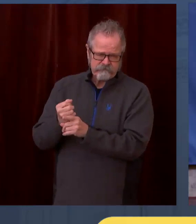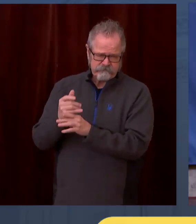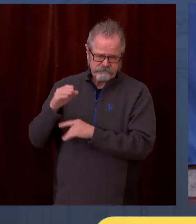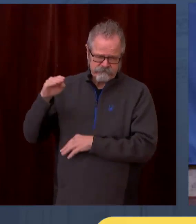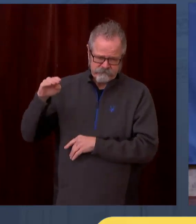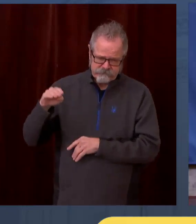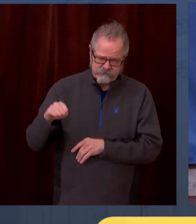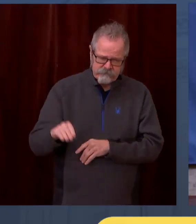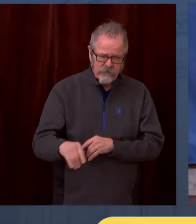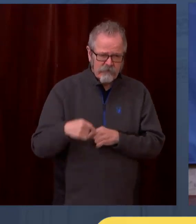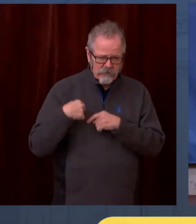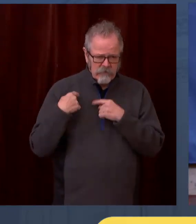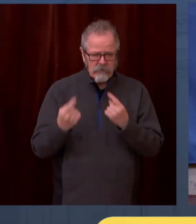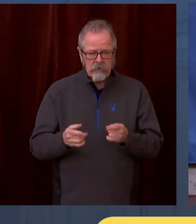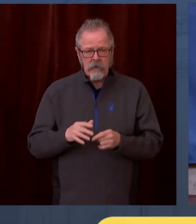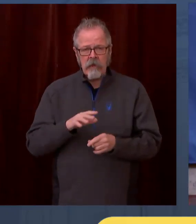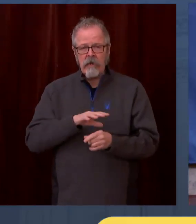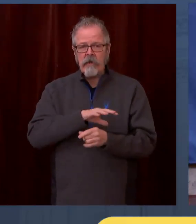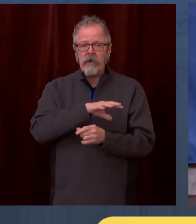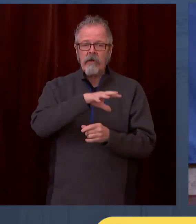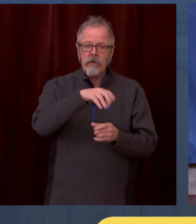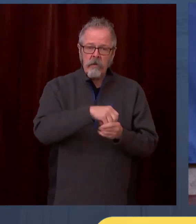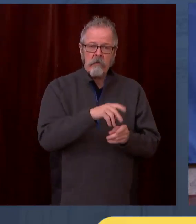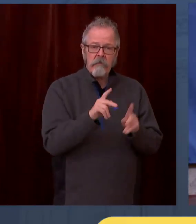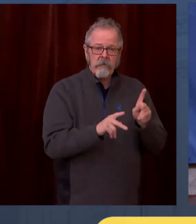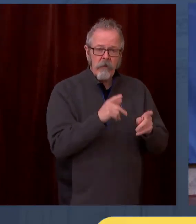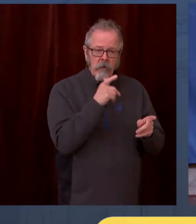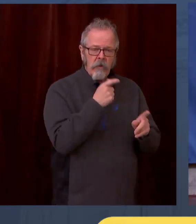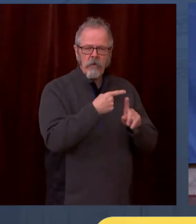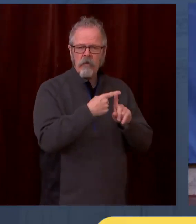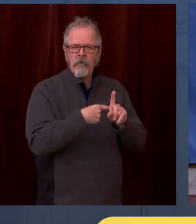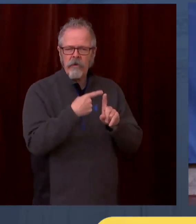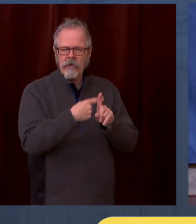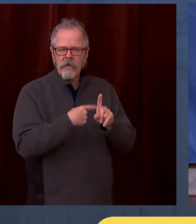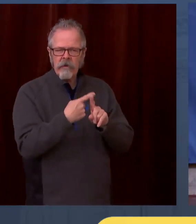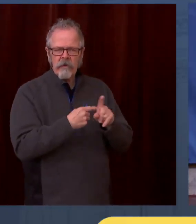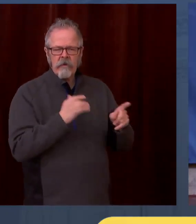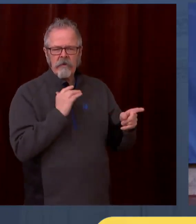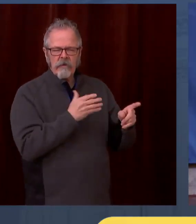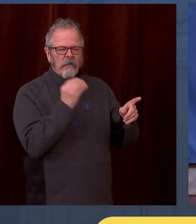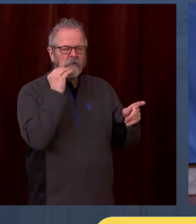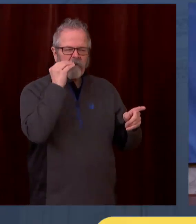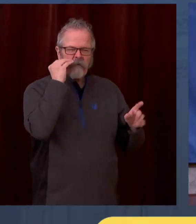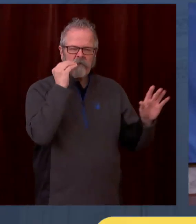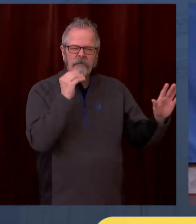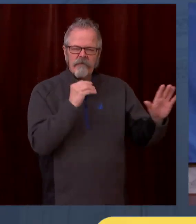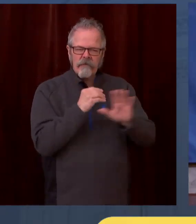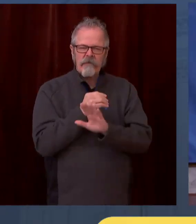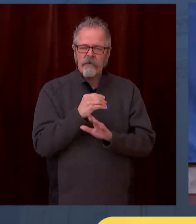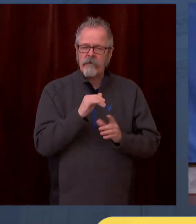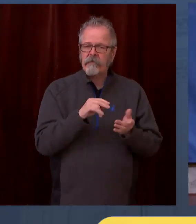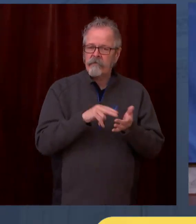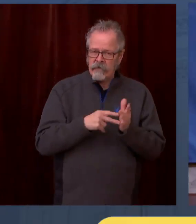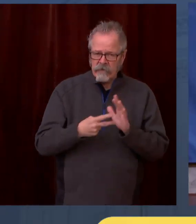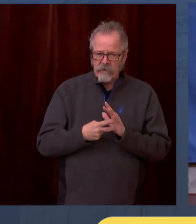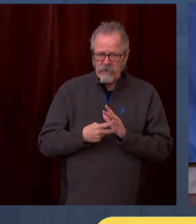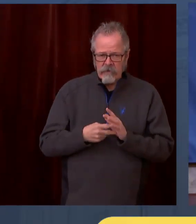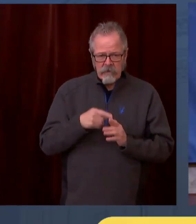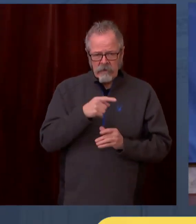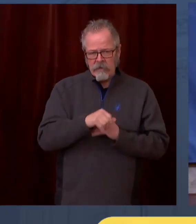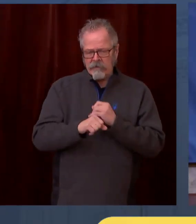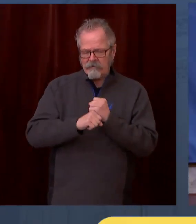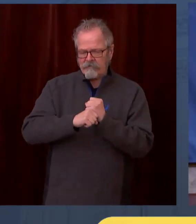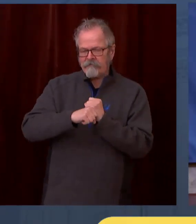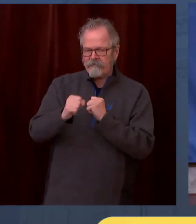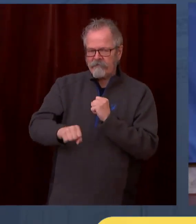I am extending the state's eviction moratorium through June 30th. Using state